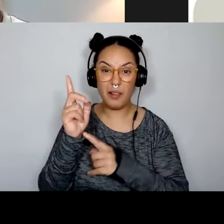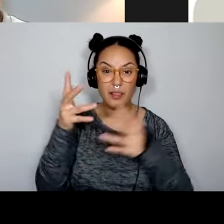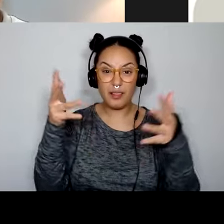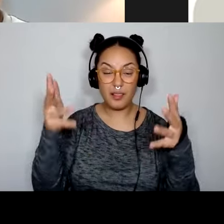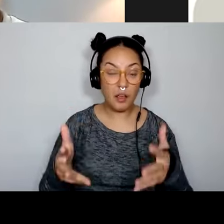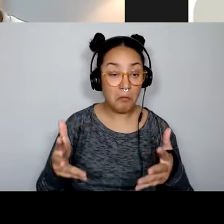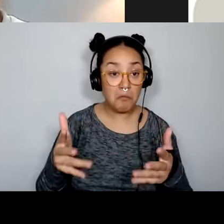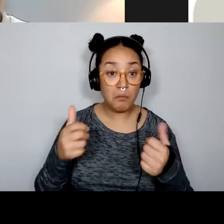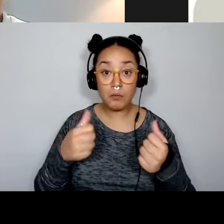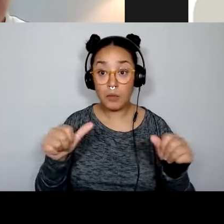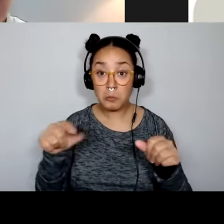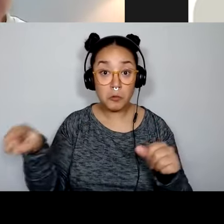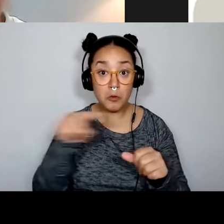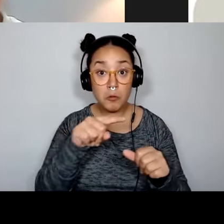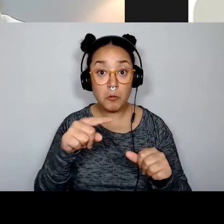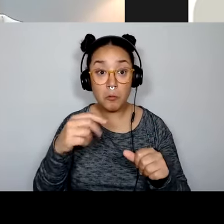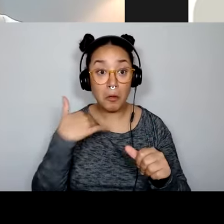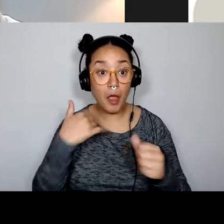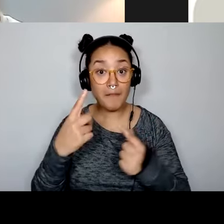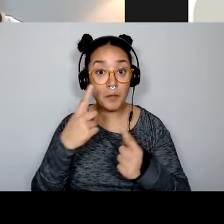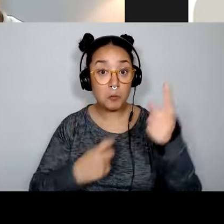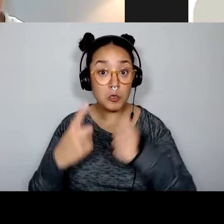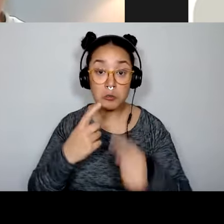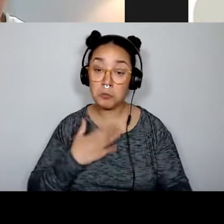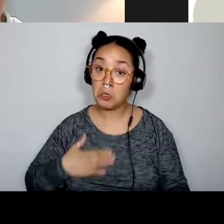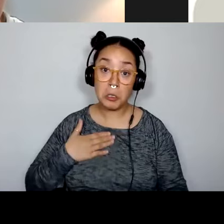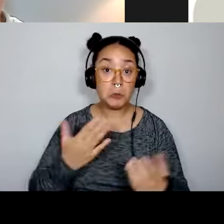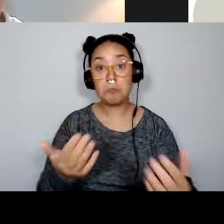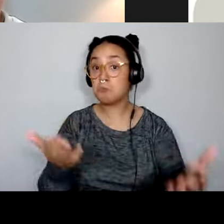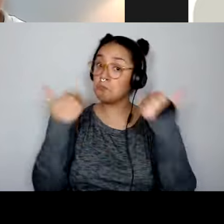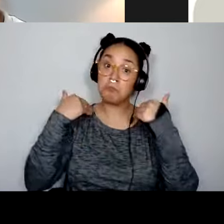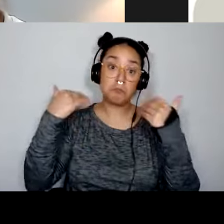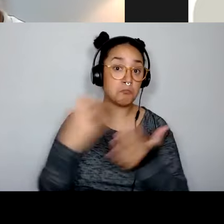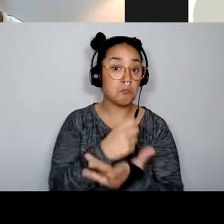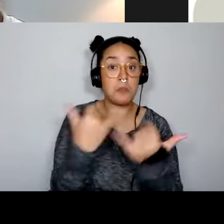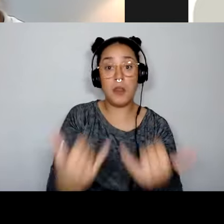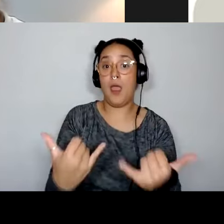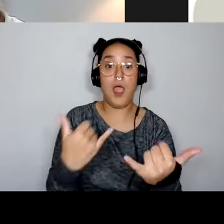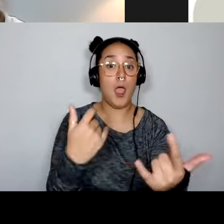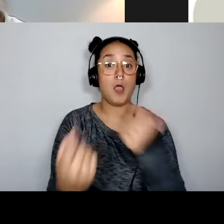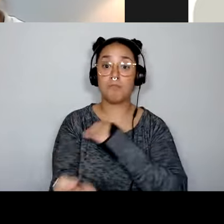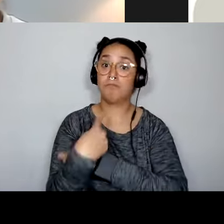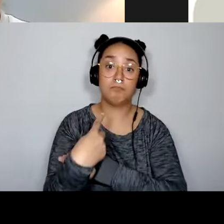else who has any other questions, please feel free to throw them in the chat now, um, or add them to the Q and A.